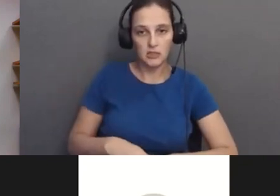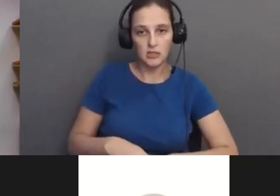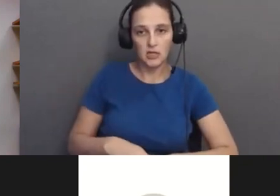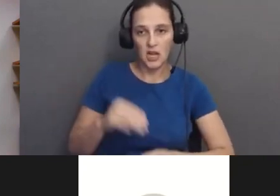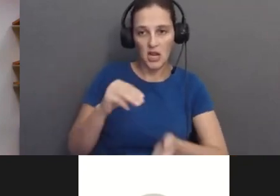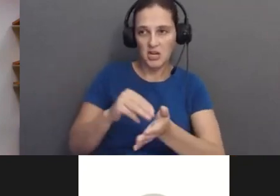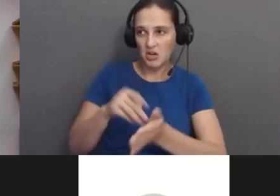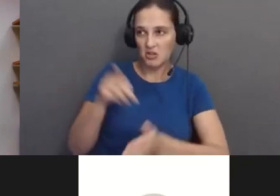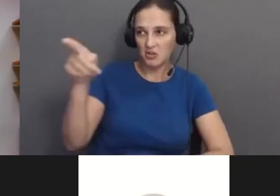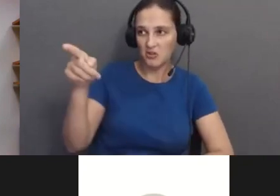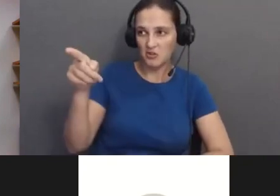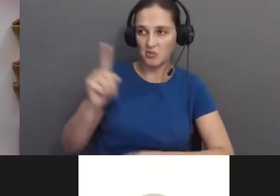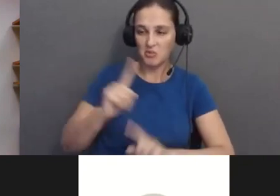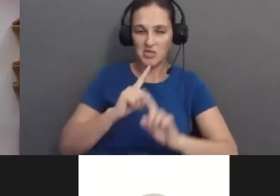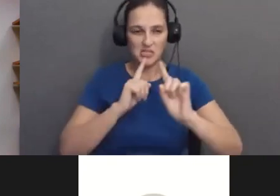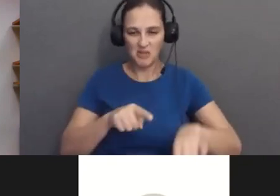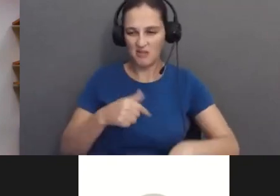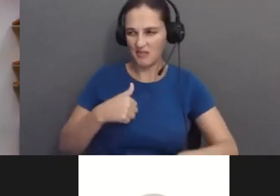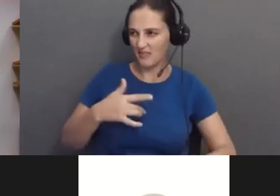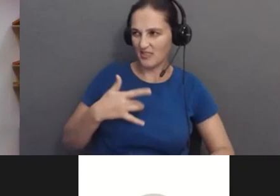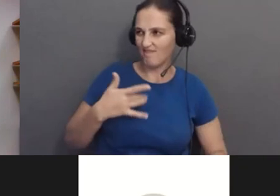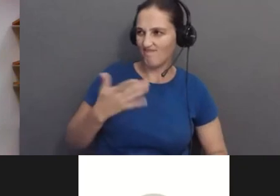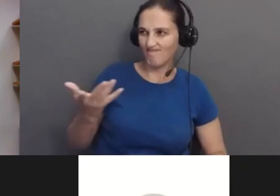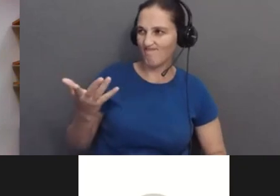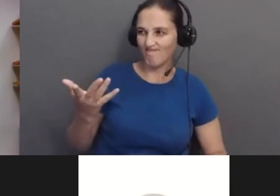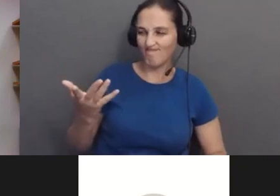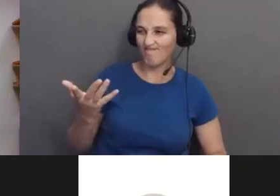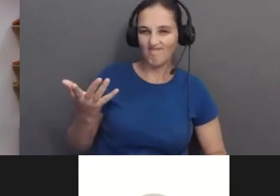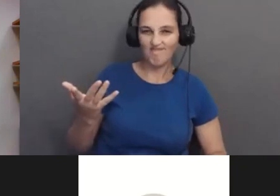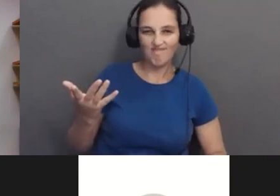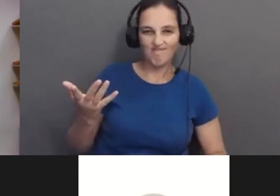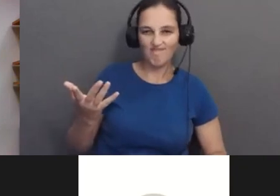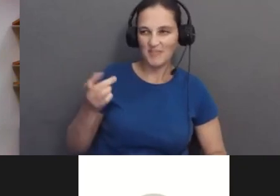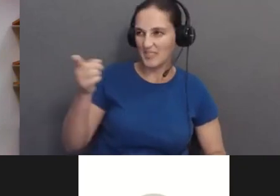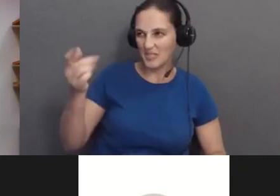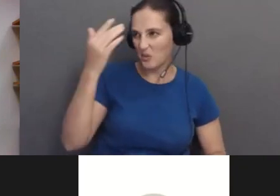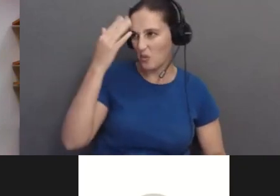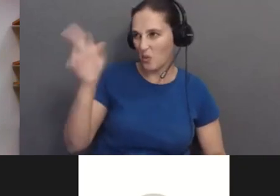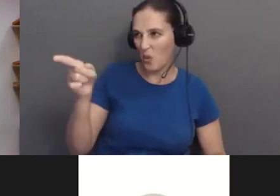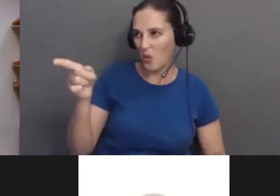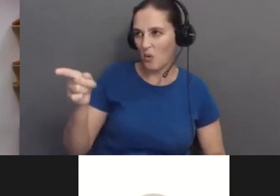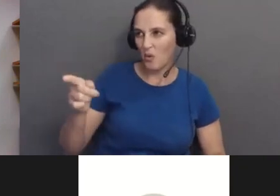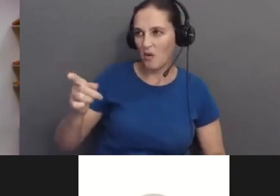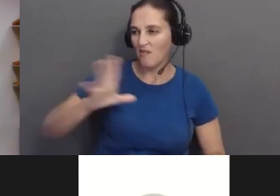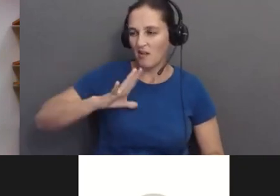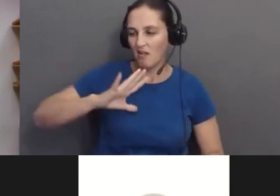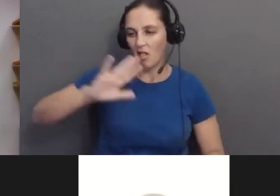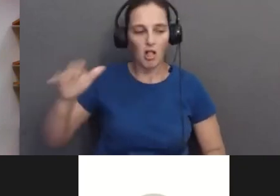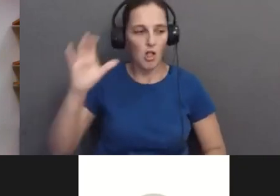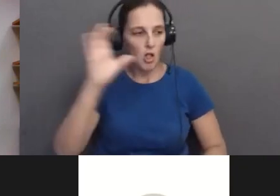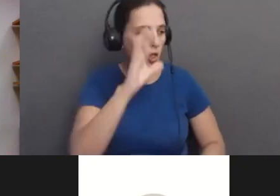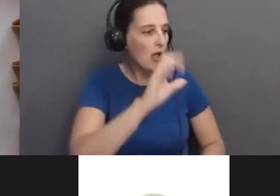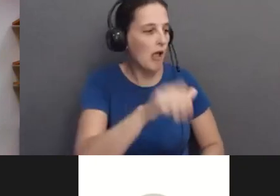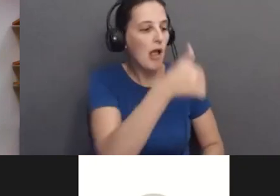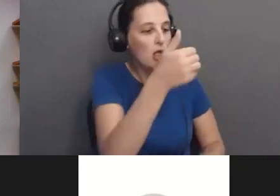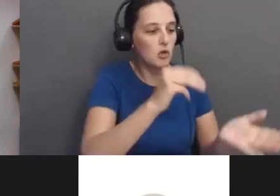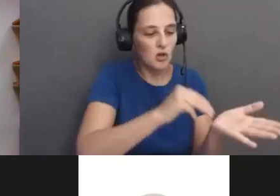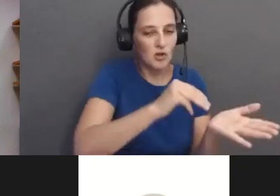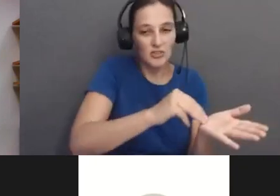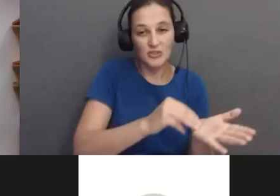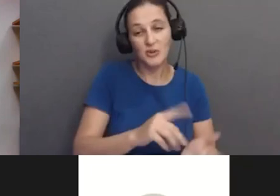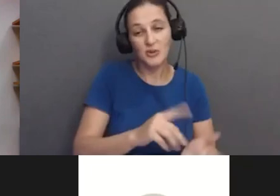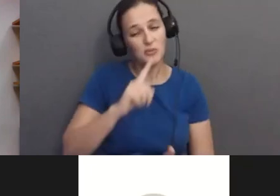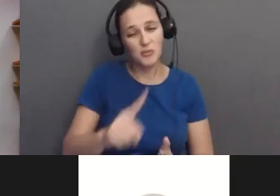response that you feel like you need, or you feel like the provider doesn't know, find somebody else. I guess I think that that's the main,